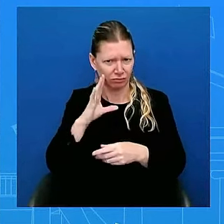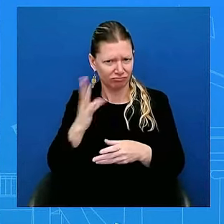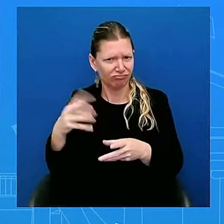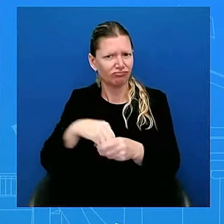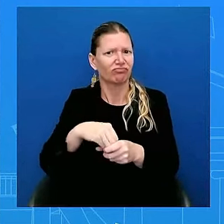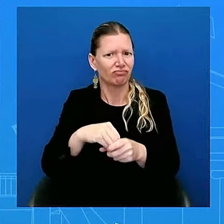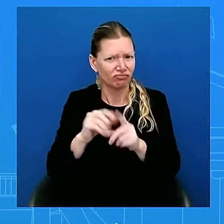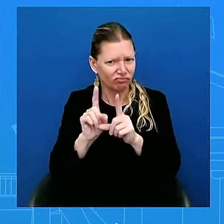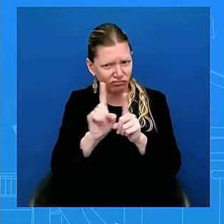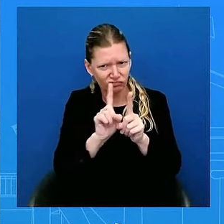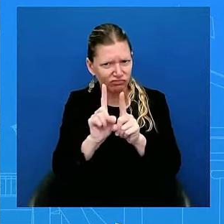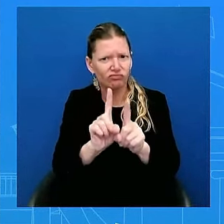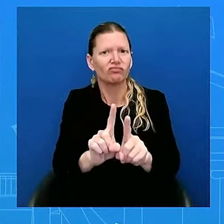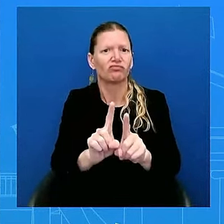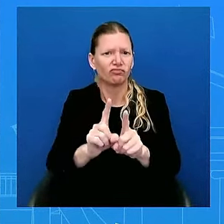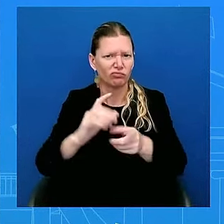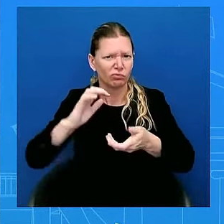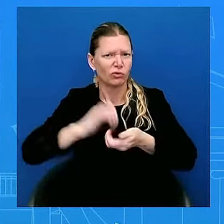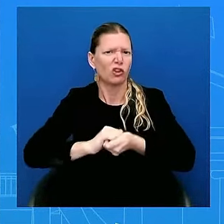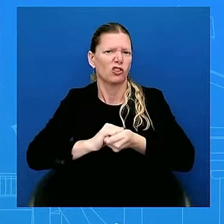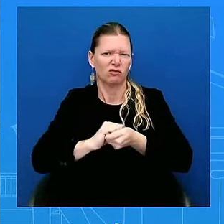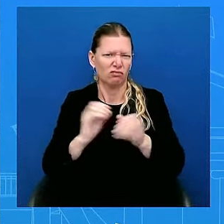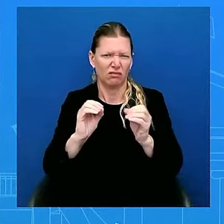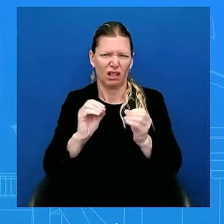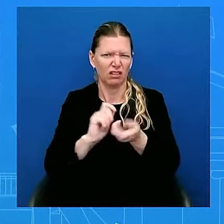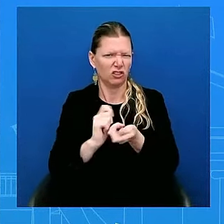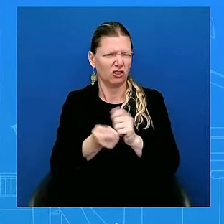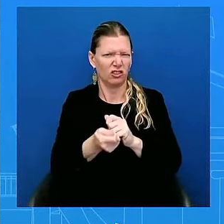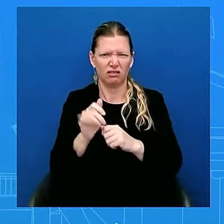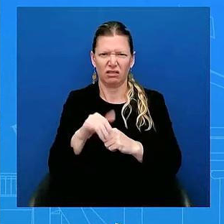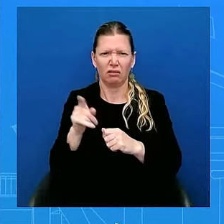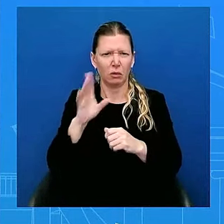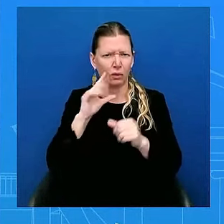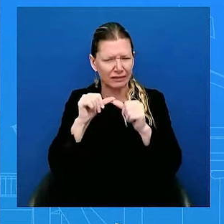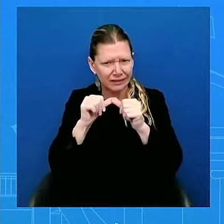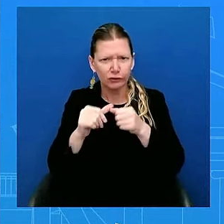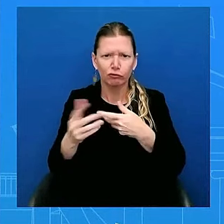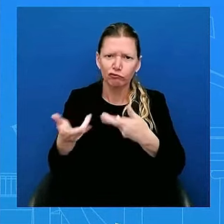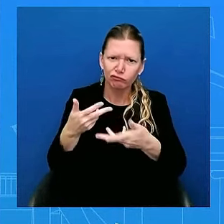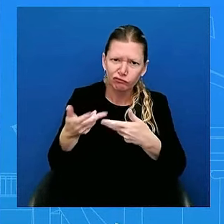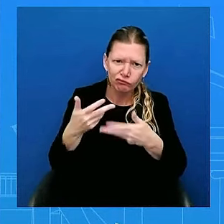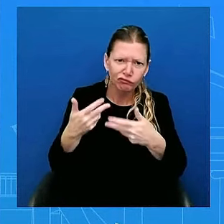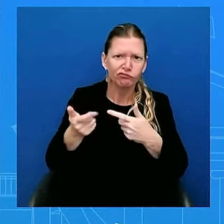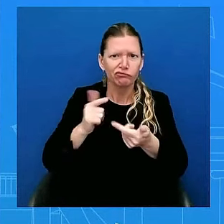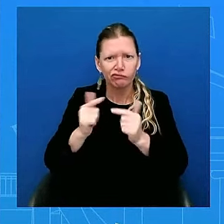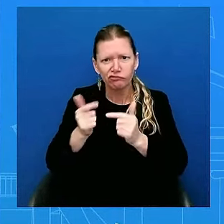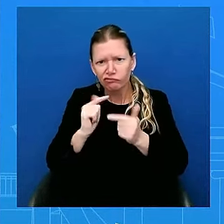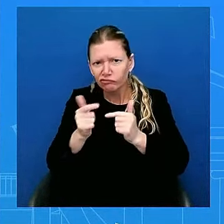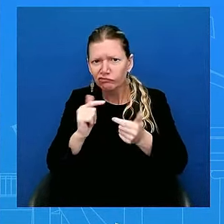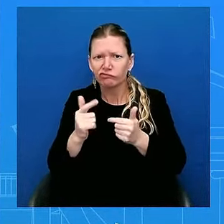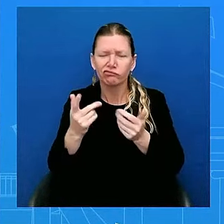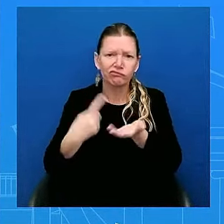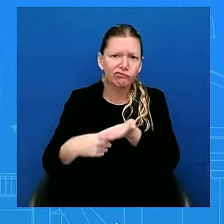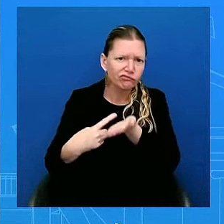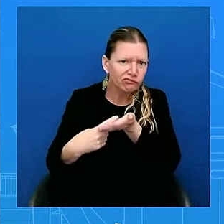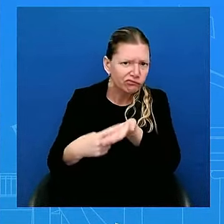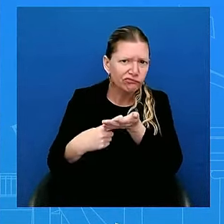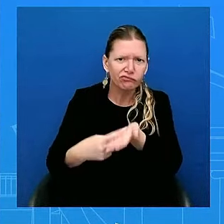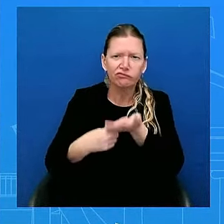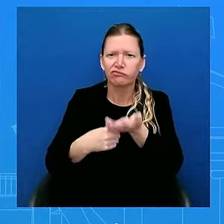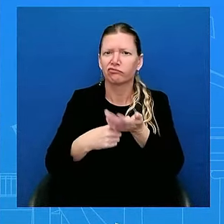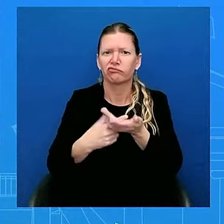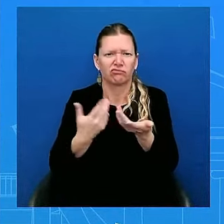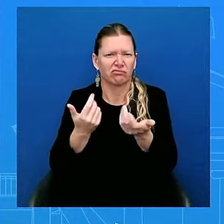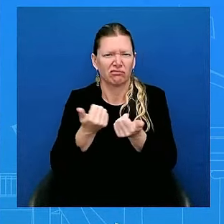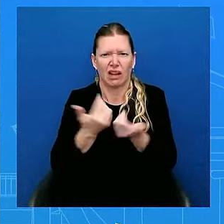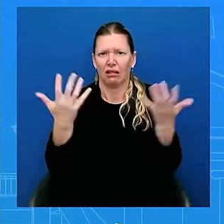to continue to engage, interact, and have important conversations as it relates to policies and moving forward. That's not going